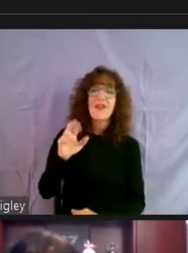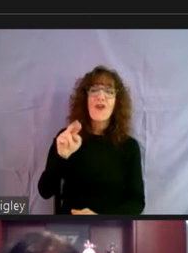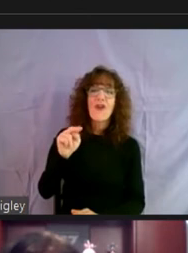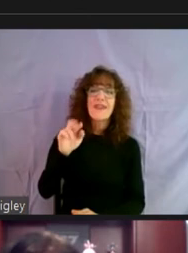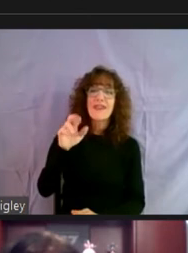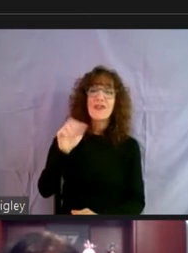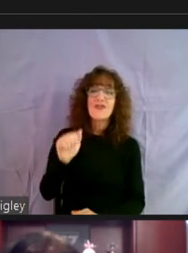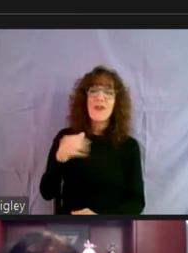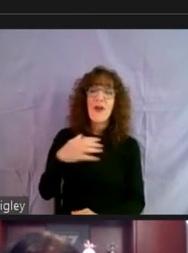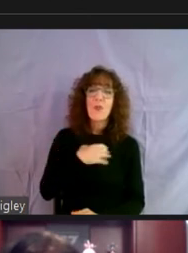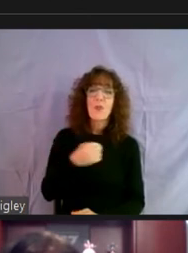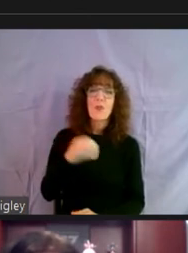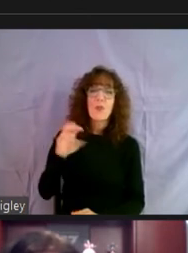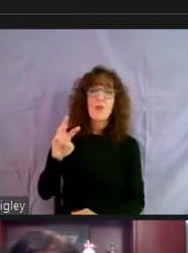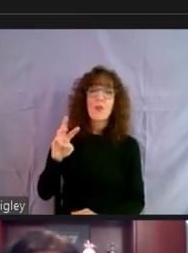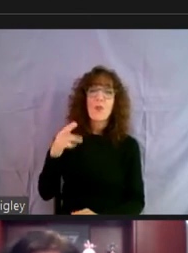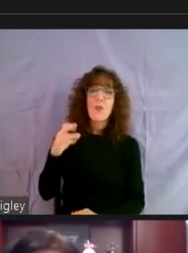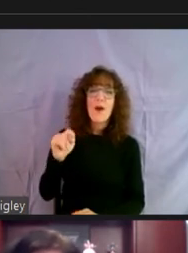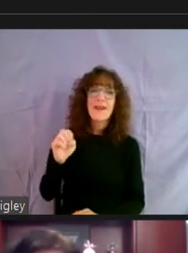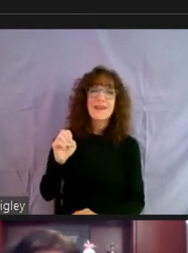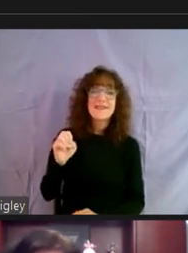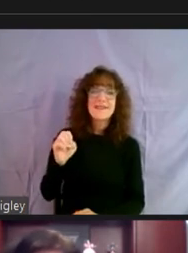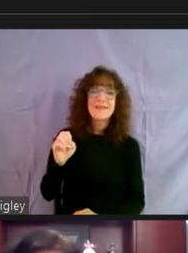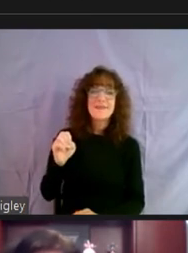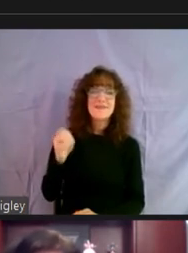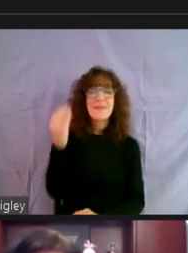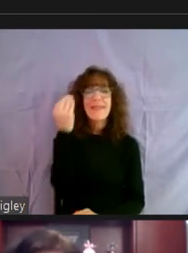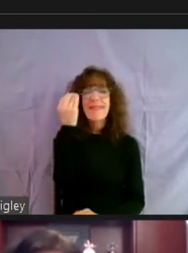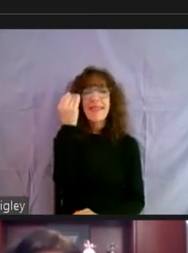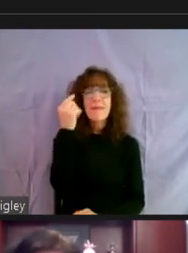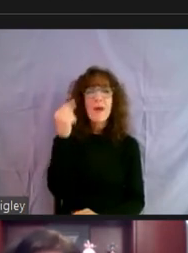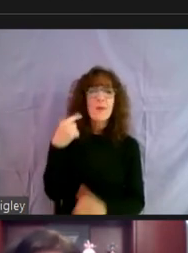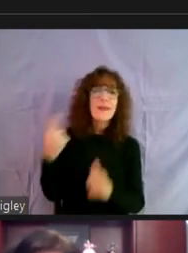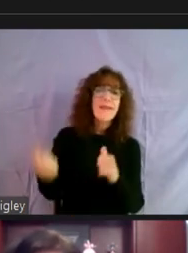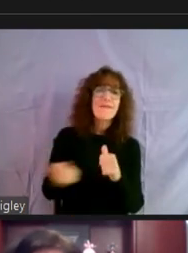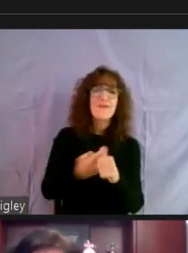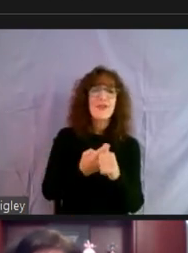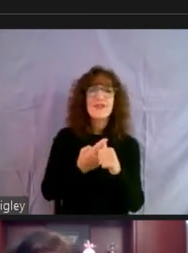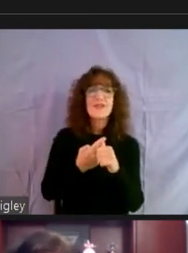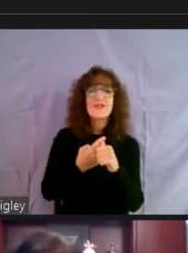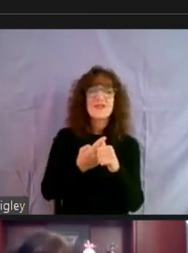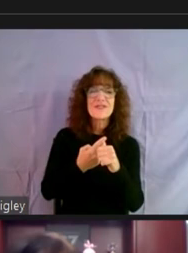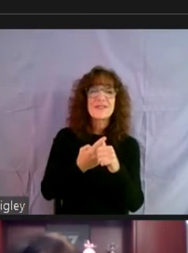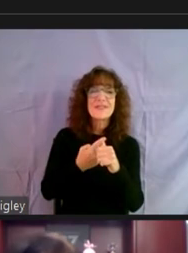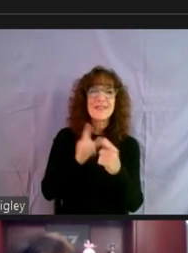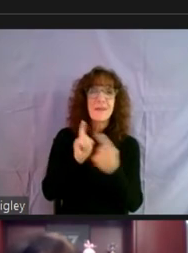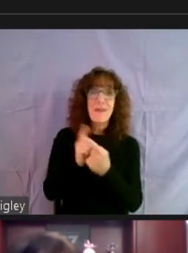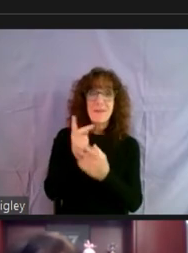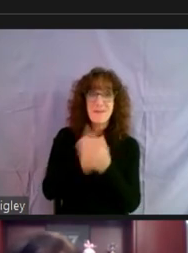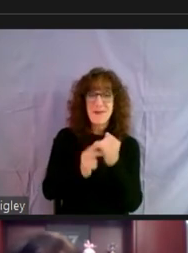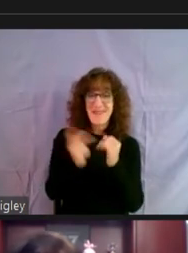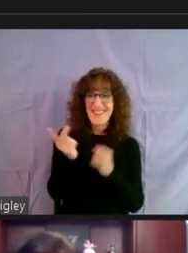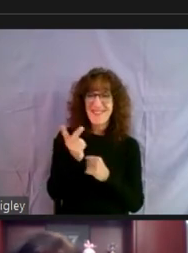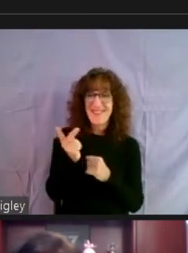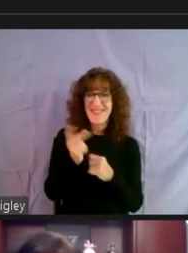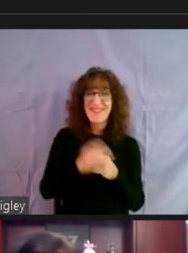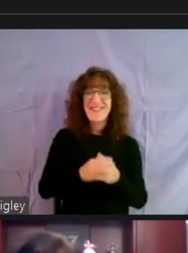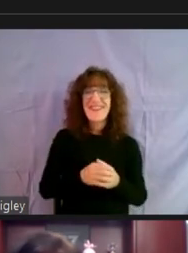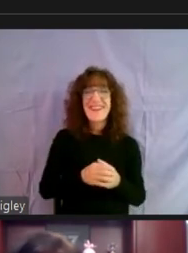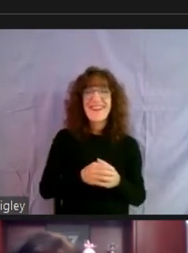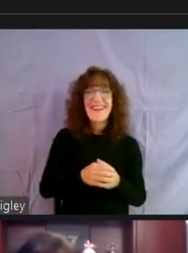um, you know, thinking back on, uh, when I first came in and I first met both of you, um,